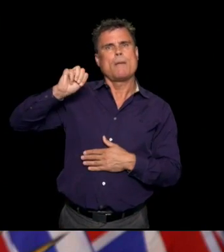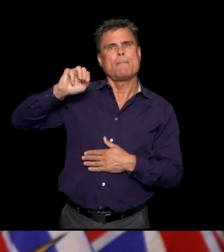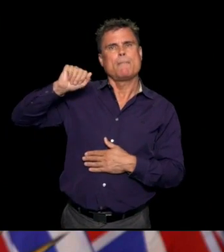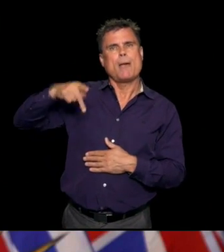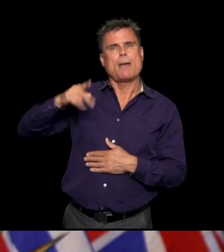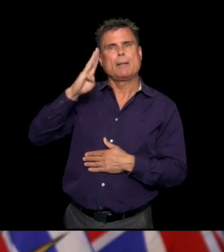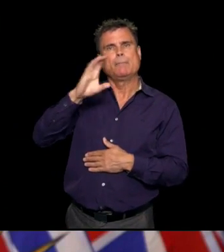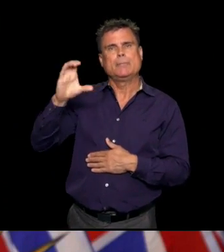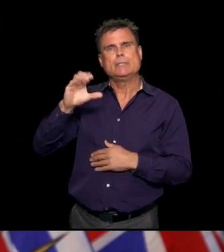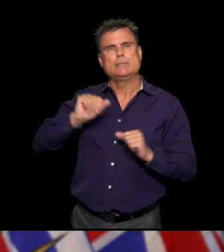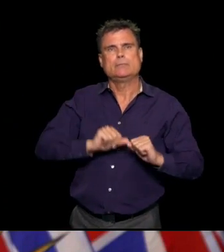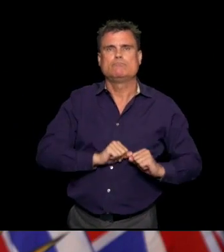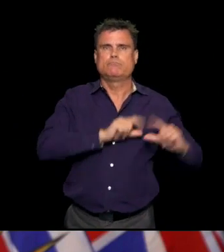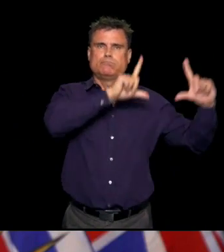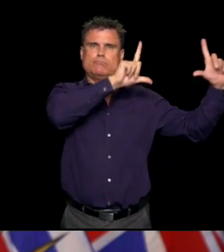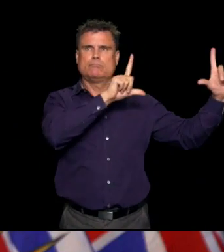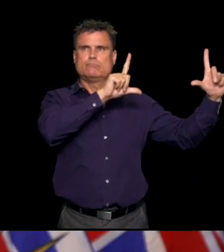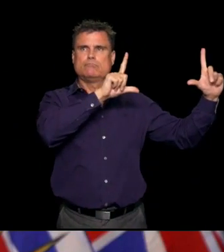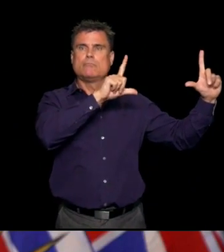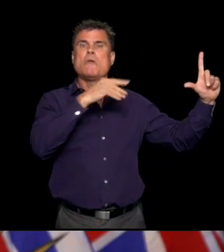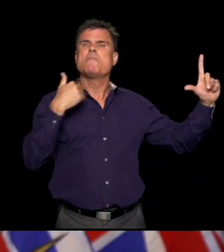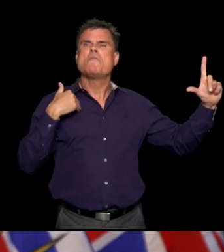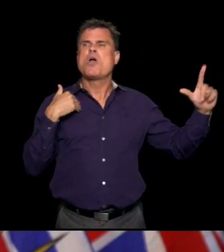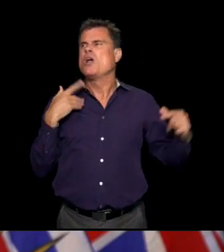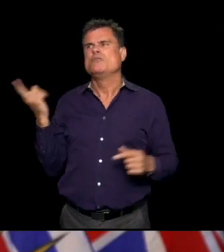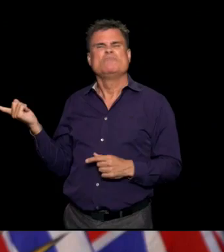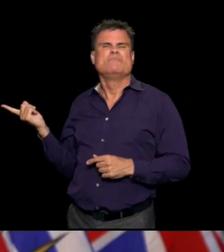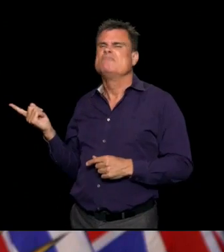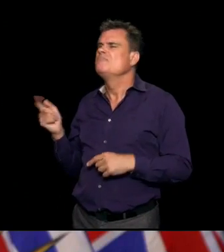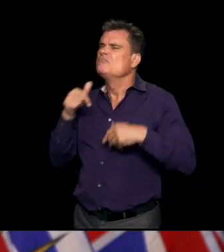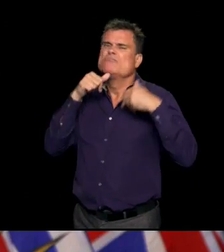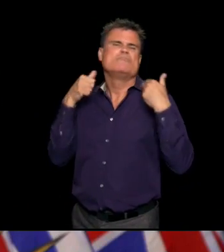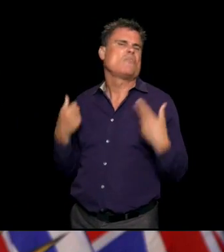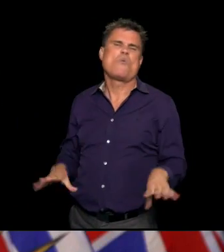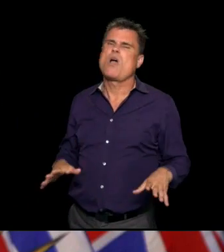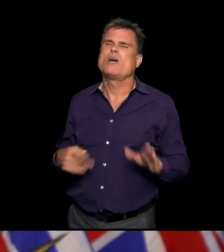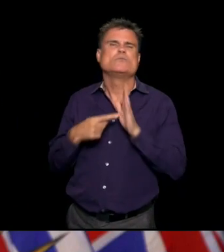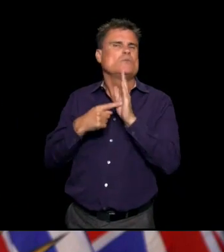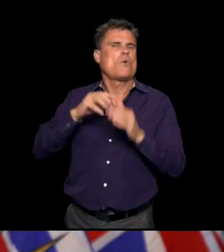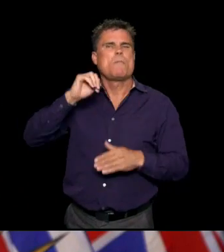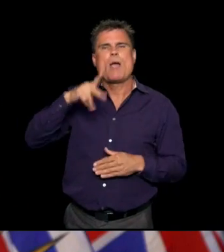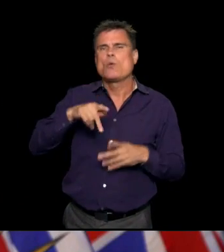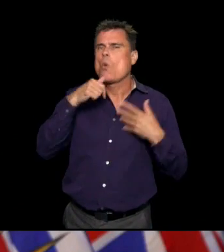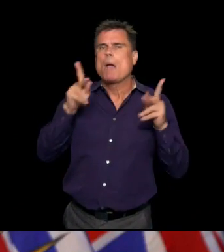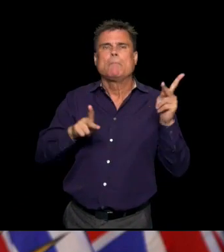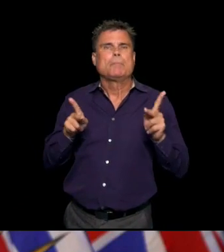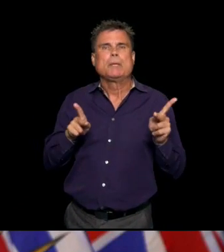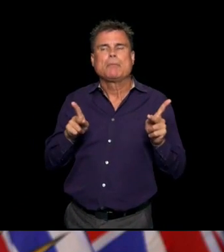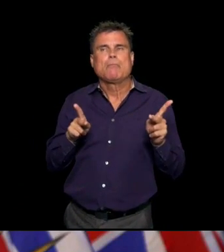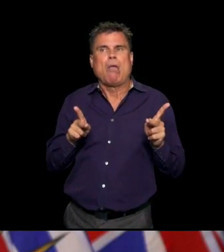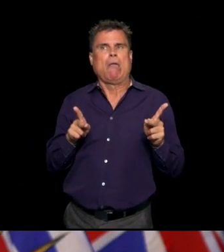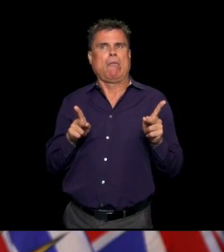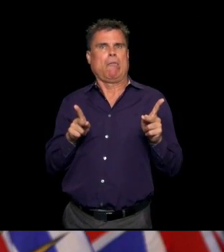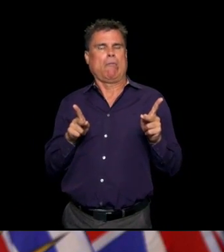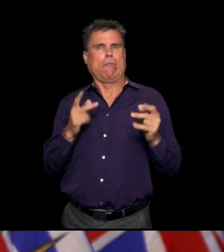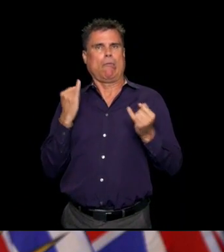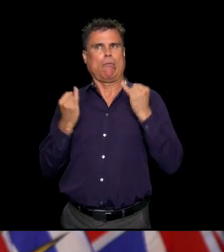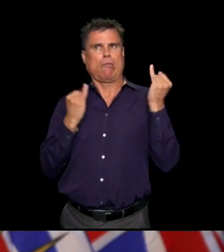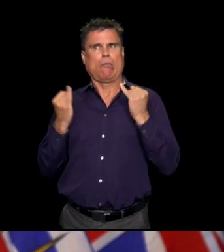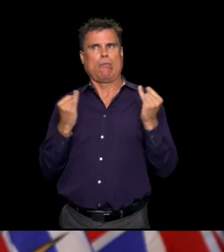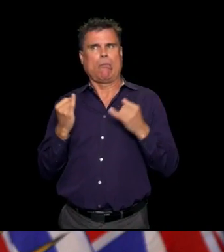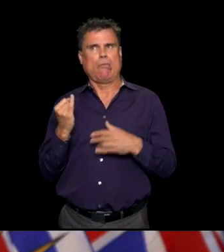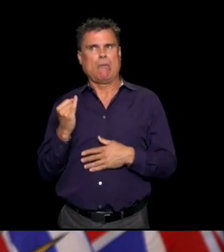back we were told that reporting on this kind of information could be stigmatizing. It could give people a false